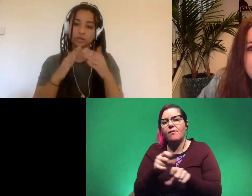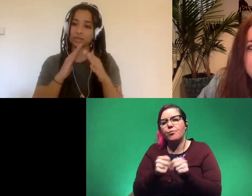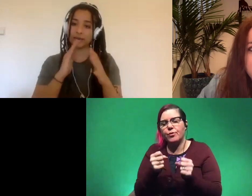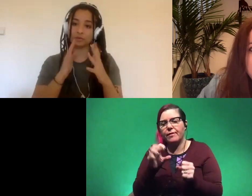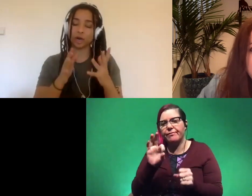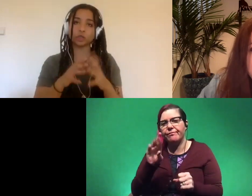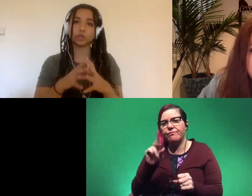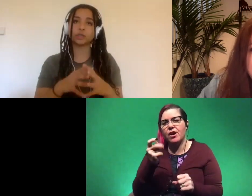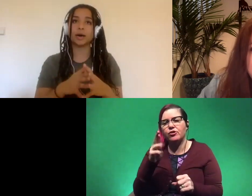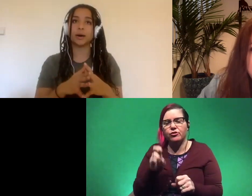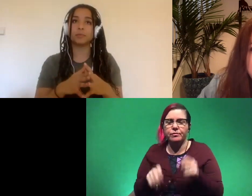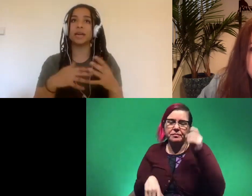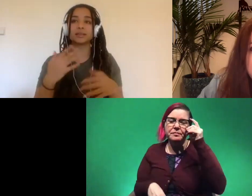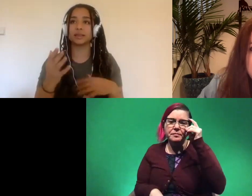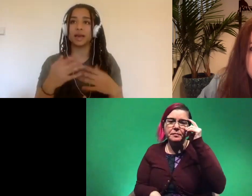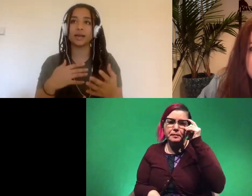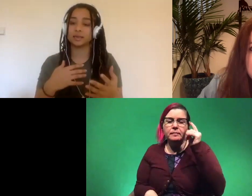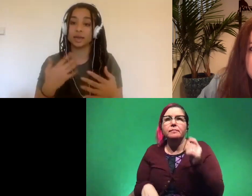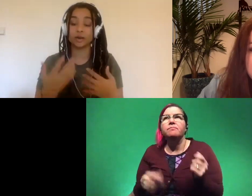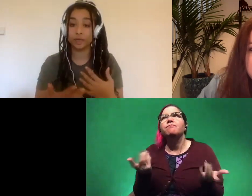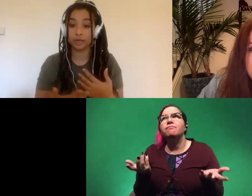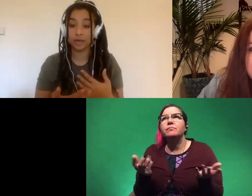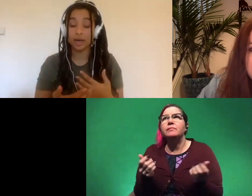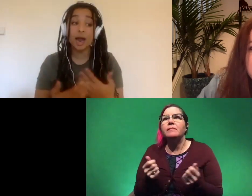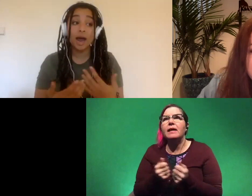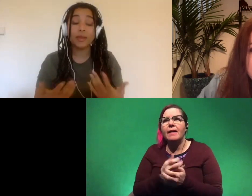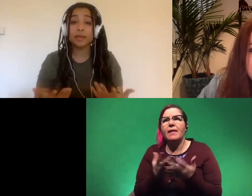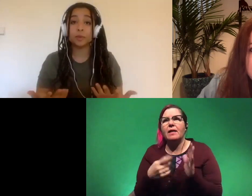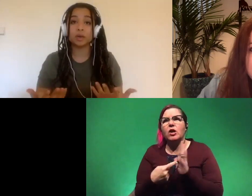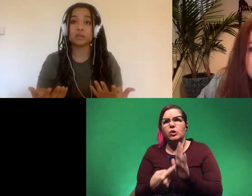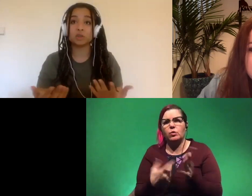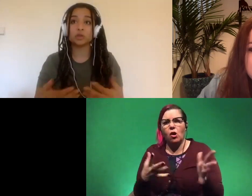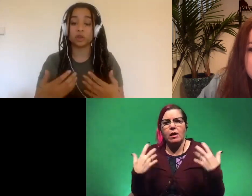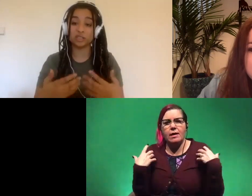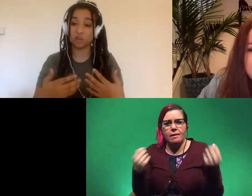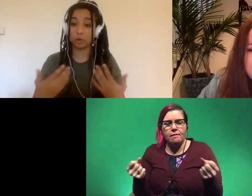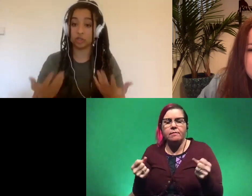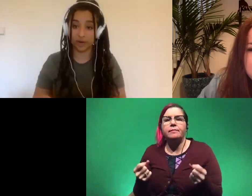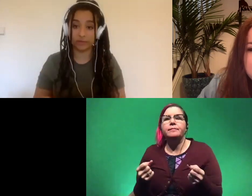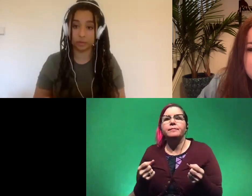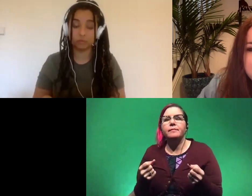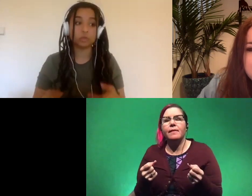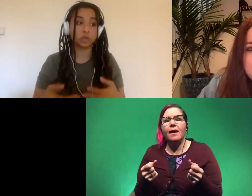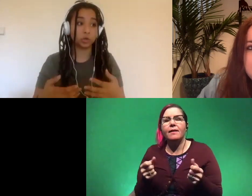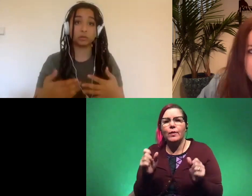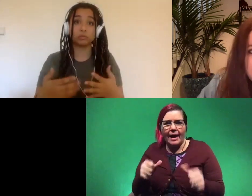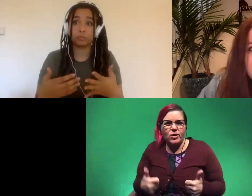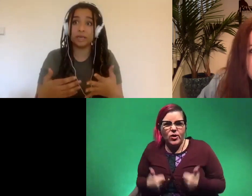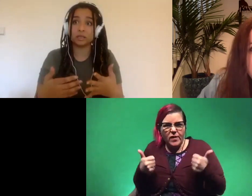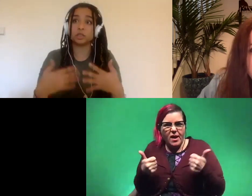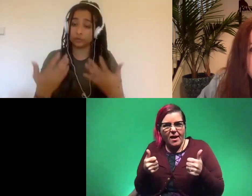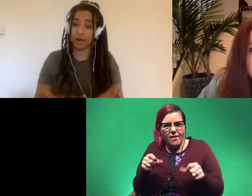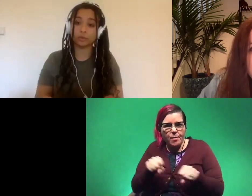just slight fractures um anything that has that sign of healing and that's because those are the things that are most survivable so you can